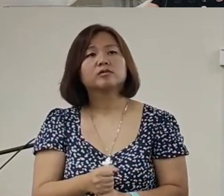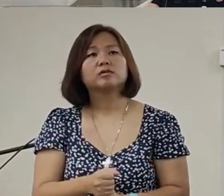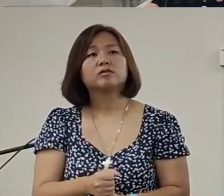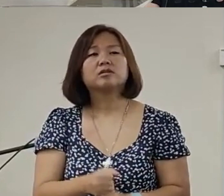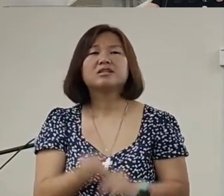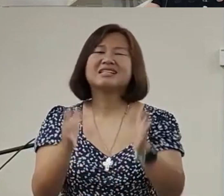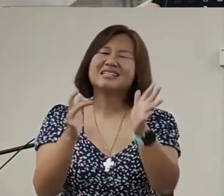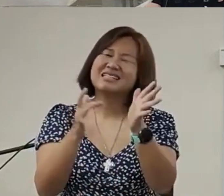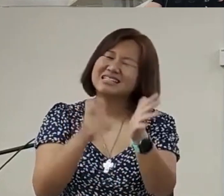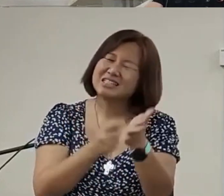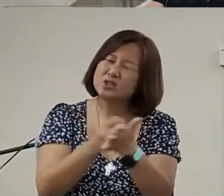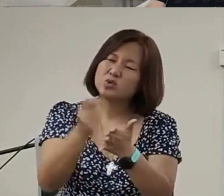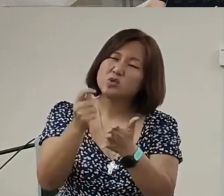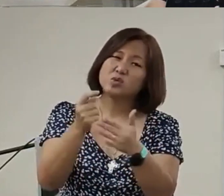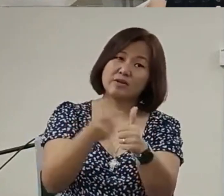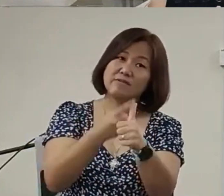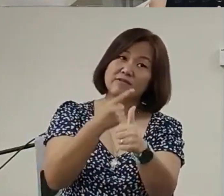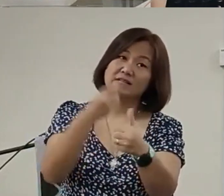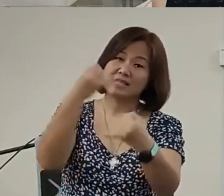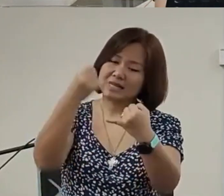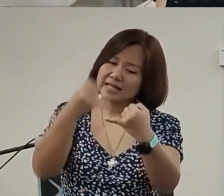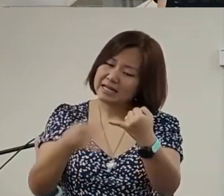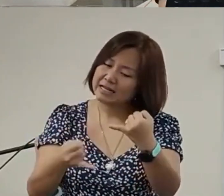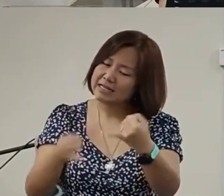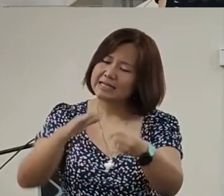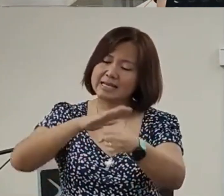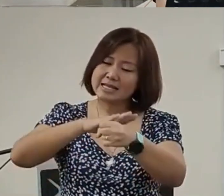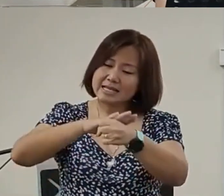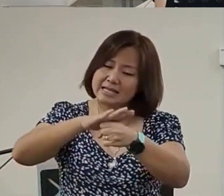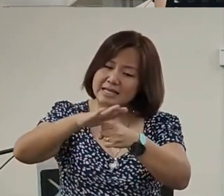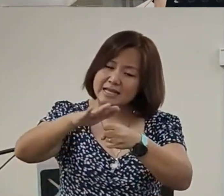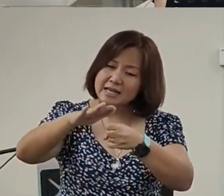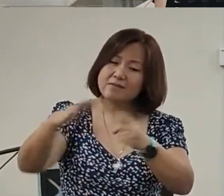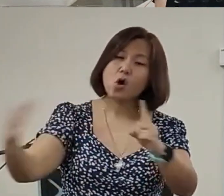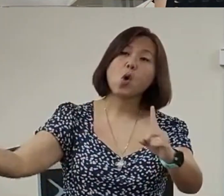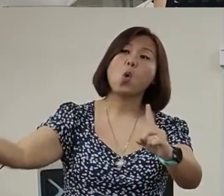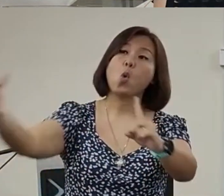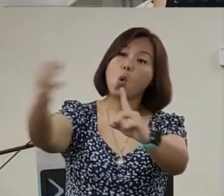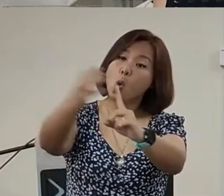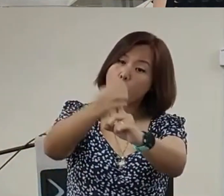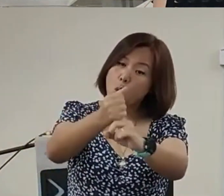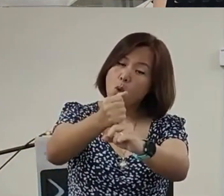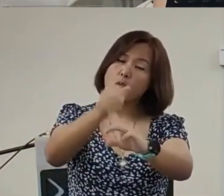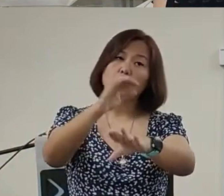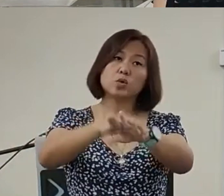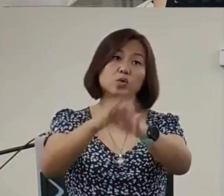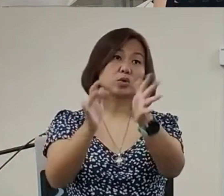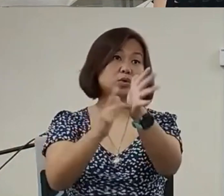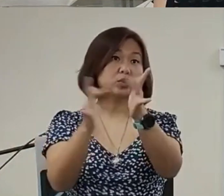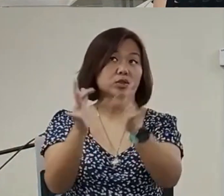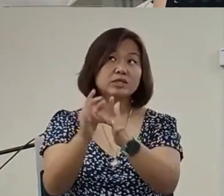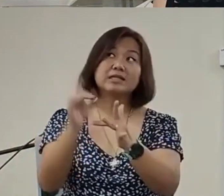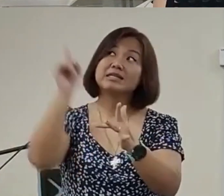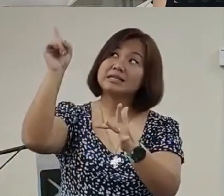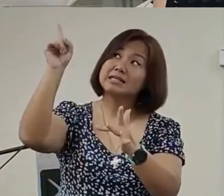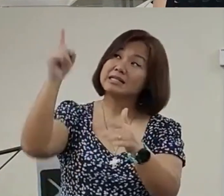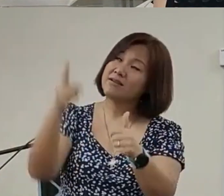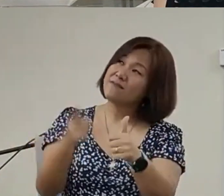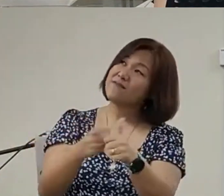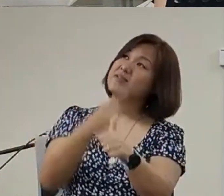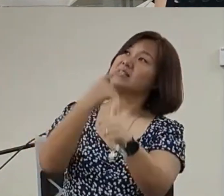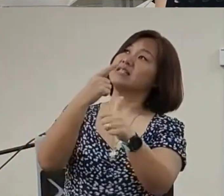tothe true firstand the lastand lasthold on to Jesushe's the firstand the last